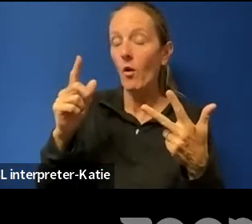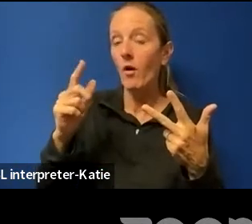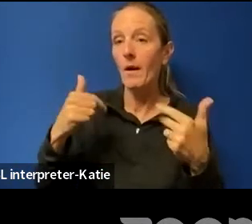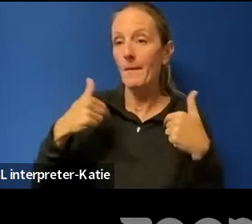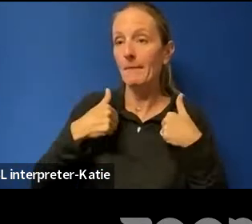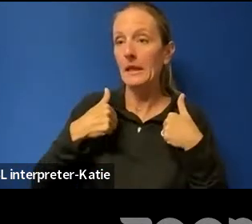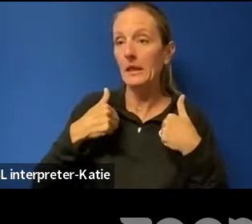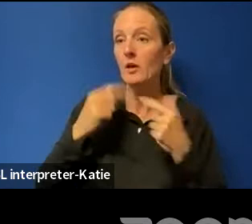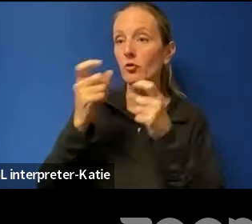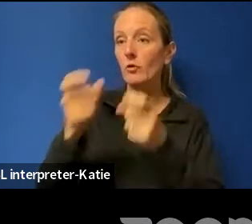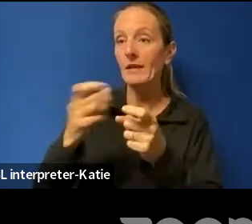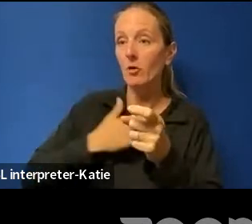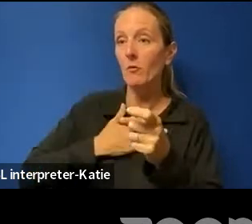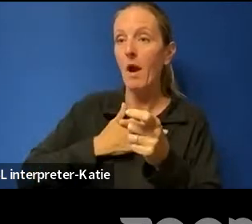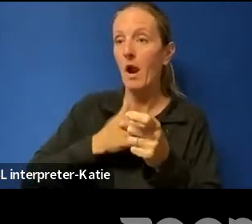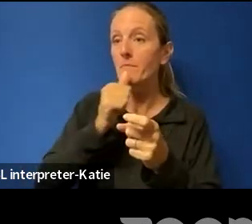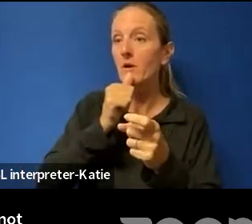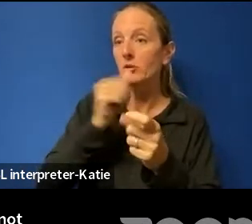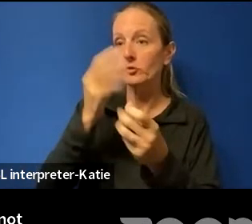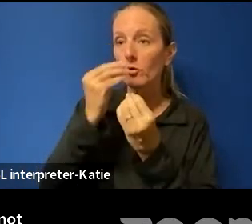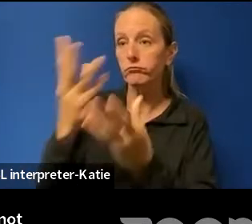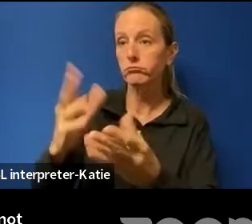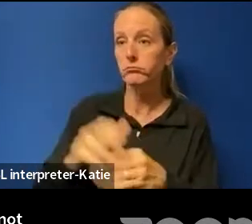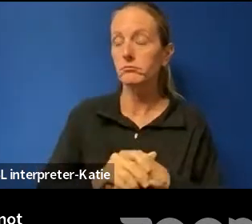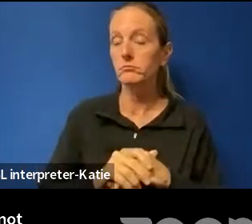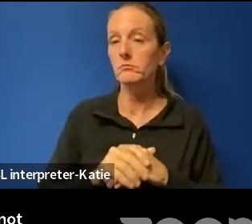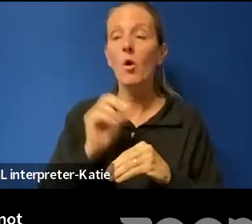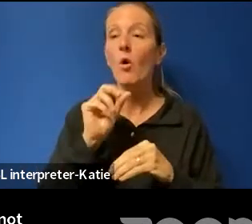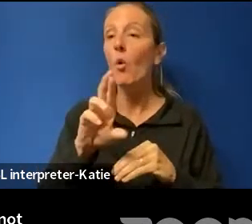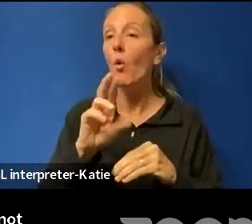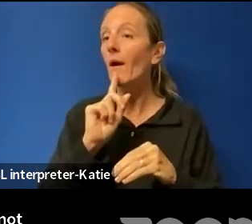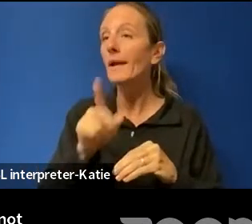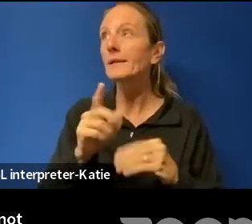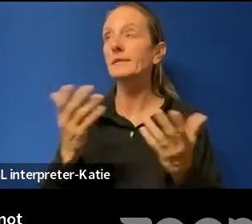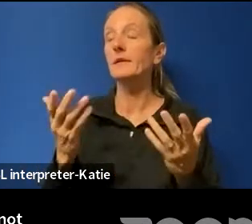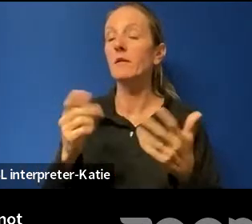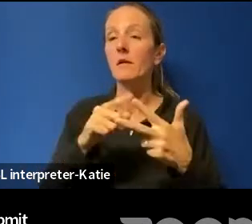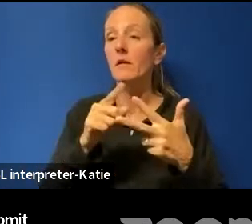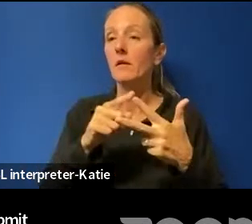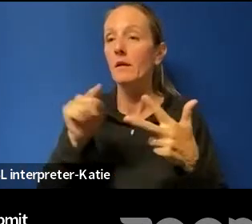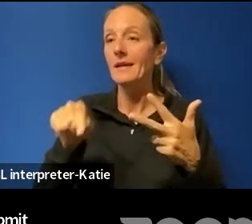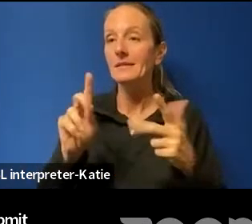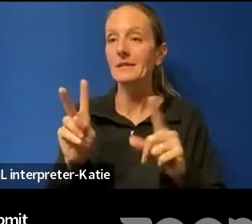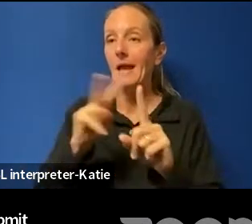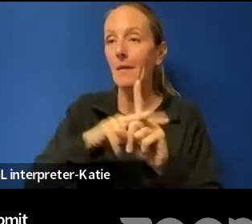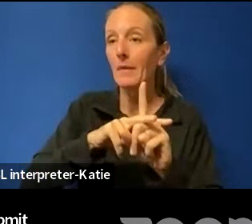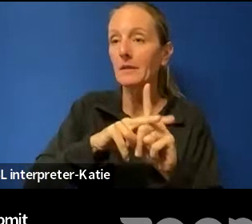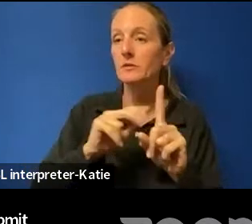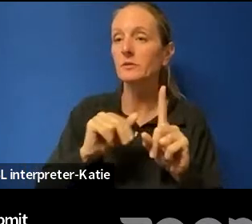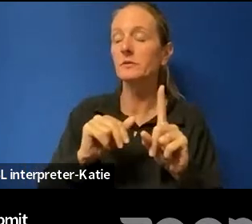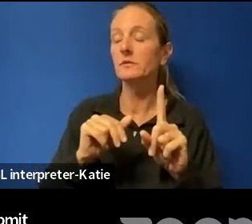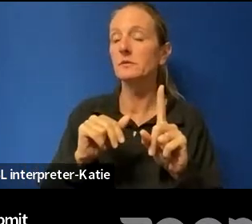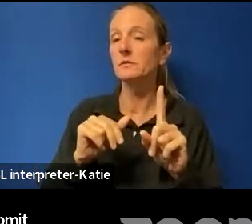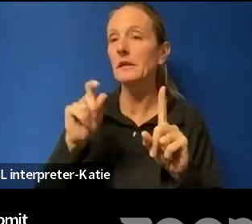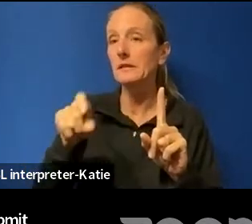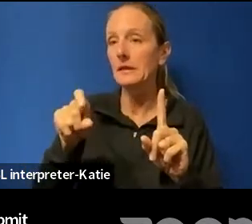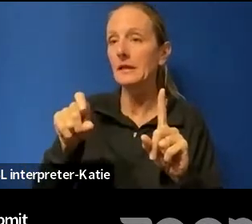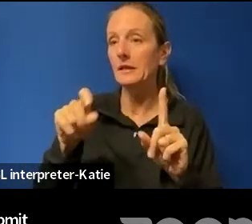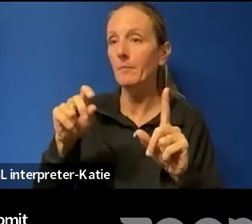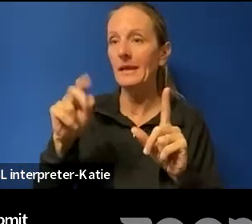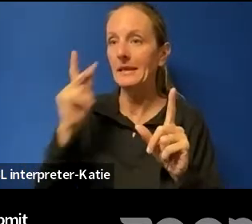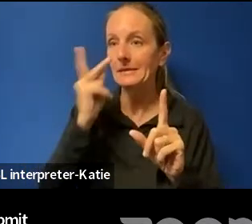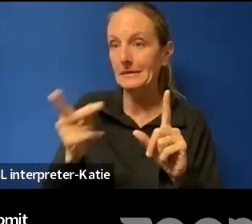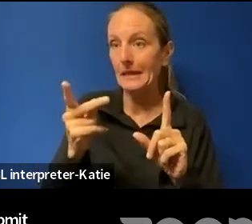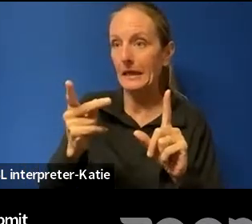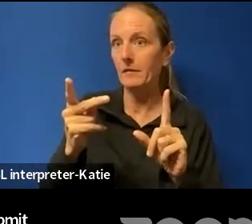to this website? Or is it, is, is, does this application need to be viewed by your principal?